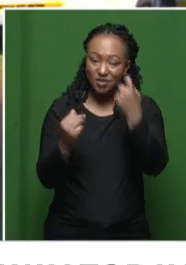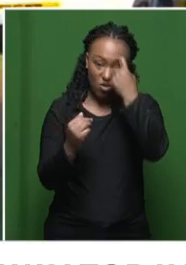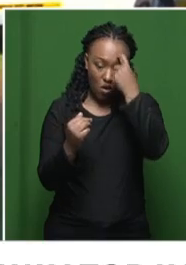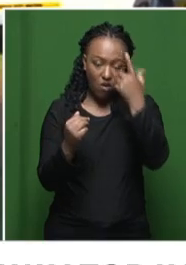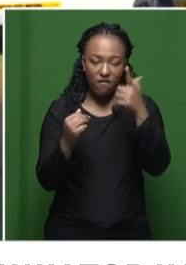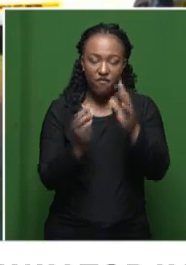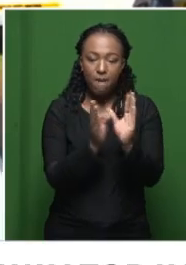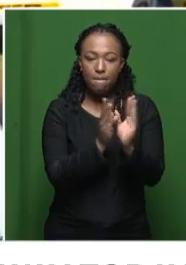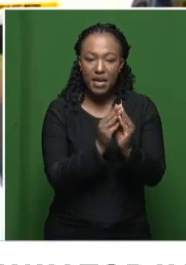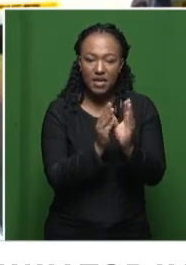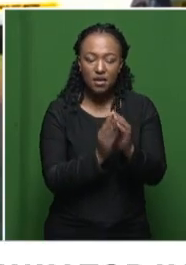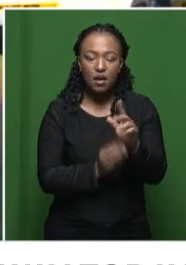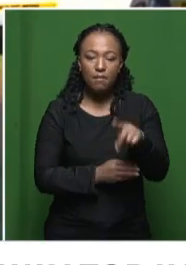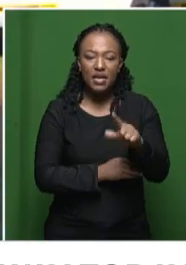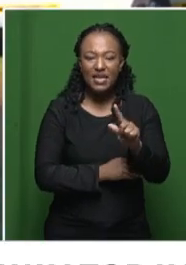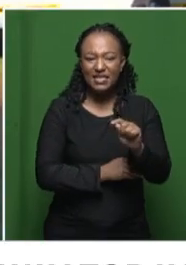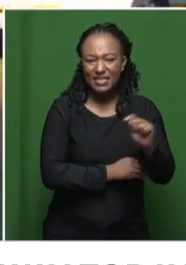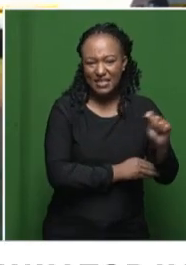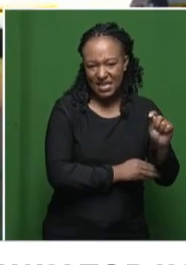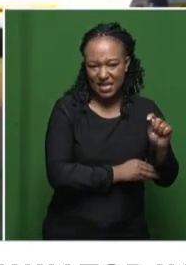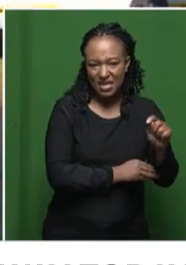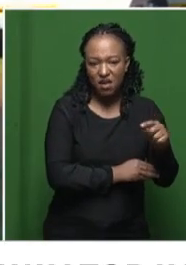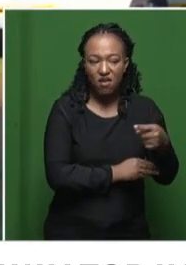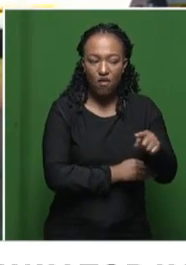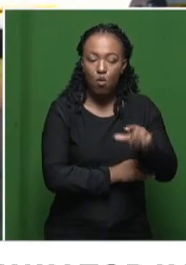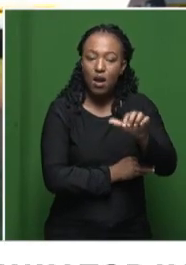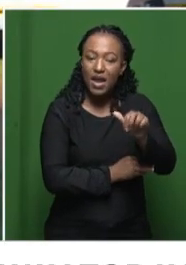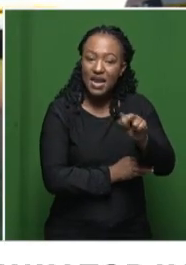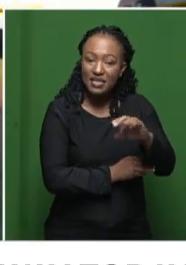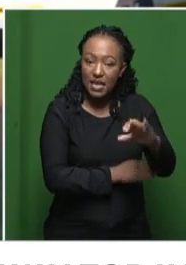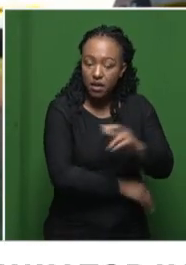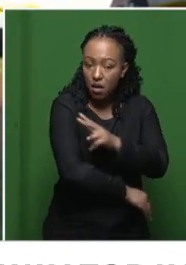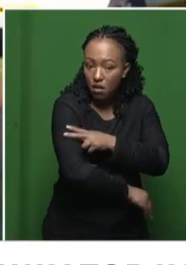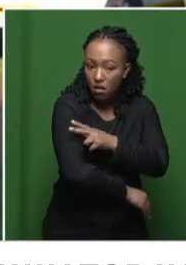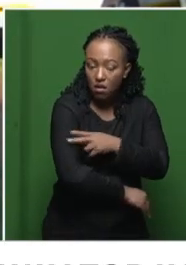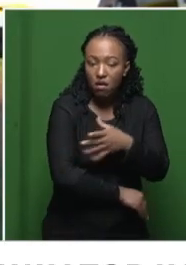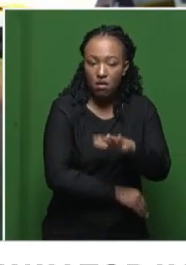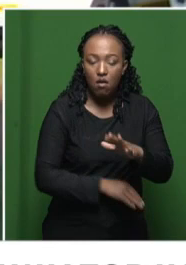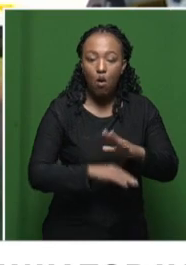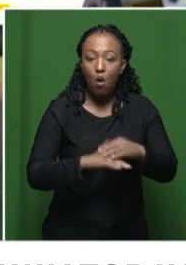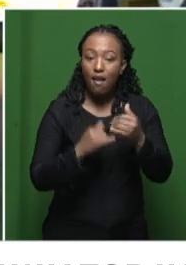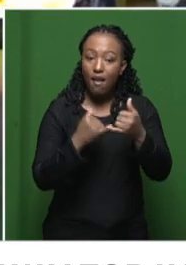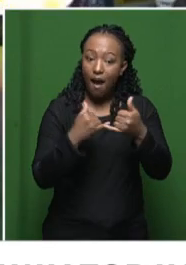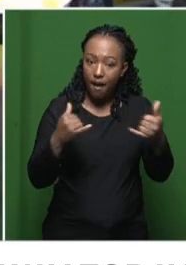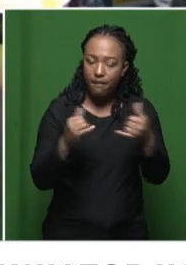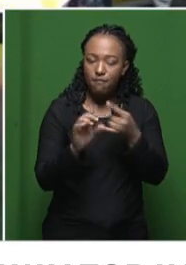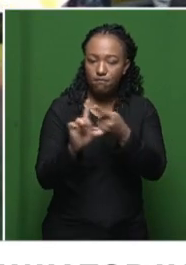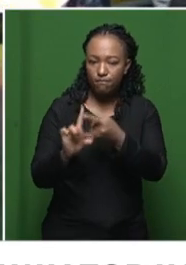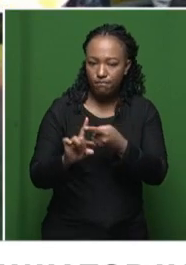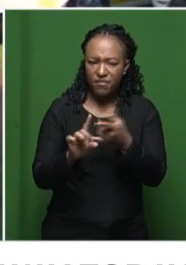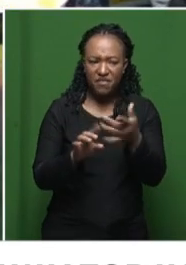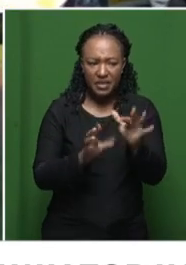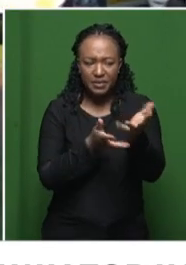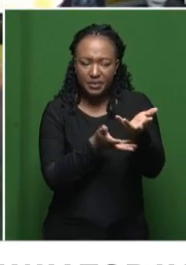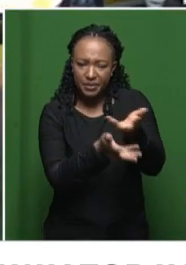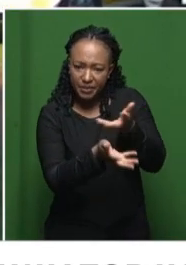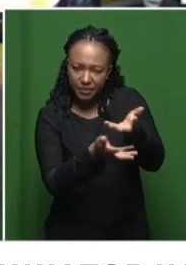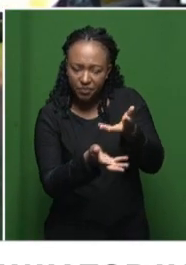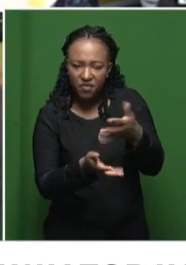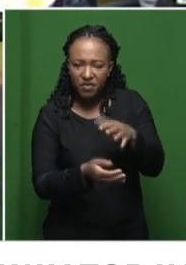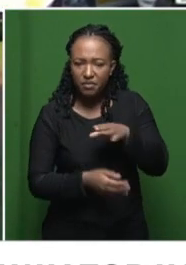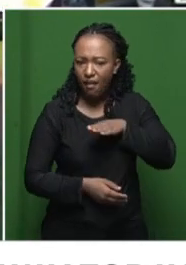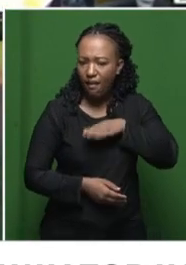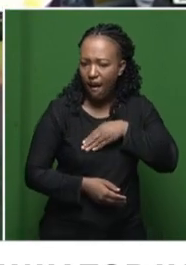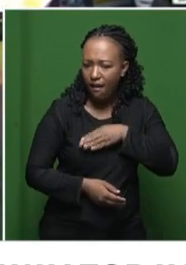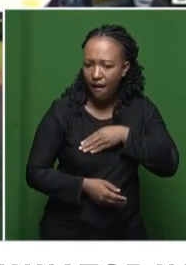the PTT officials of the ANC here in the province virtually, where they were discussing issues of credentials for this